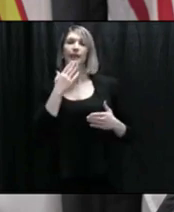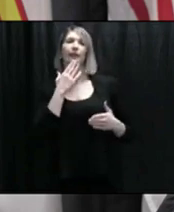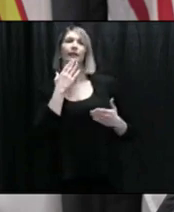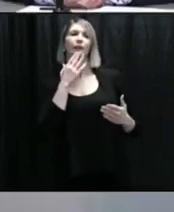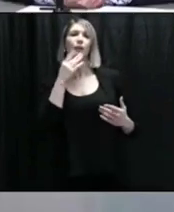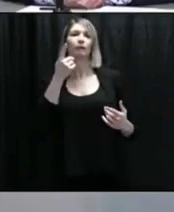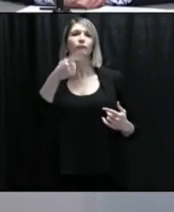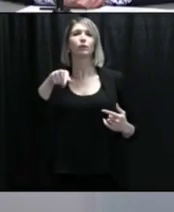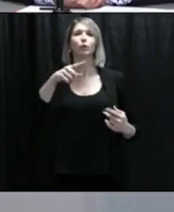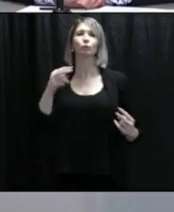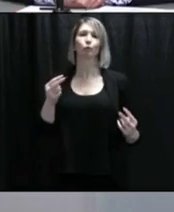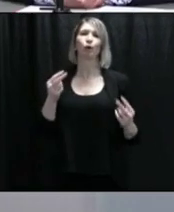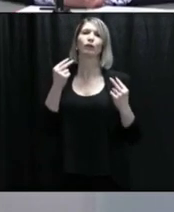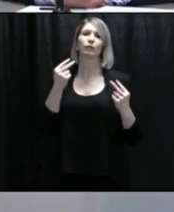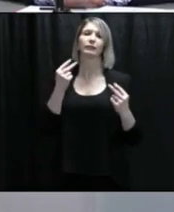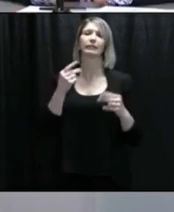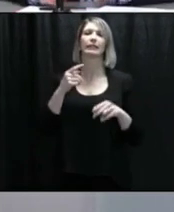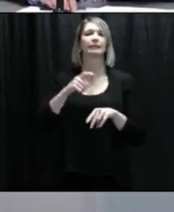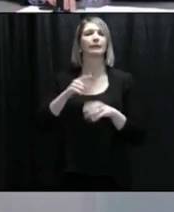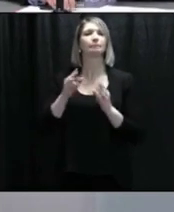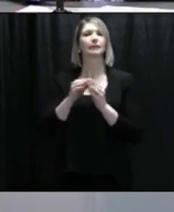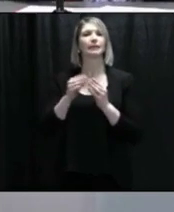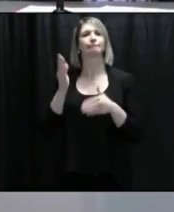attending, folks. The time for questions has ended.